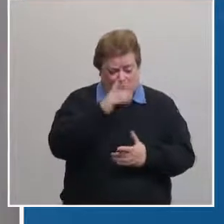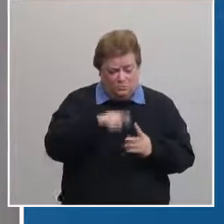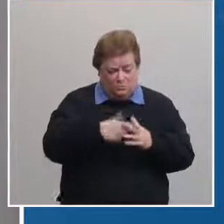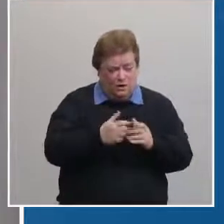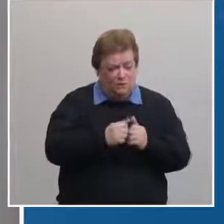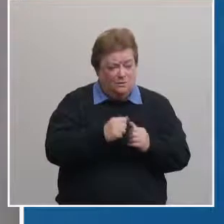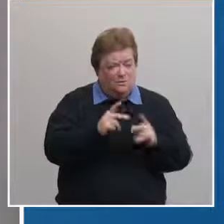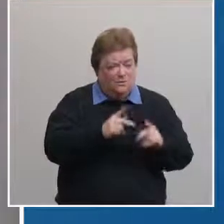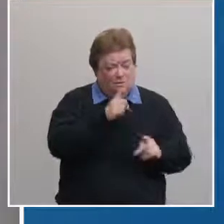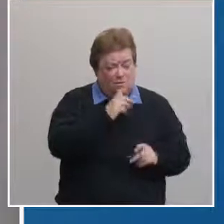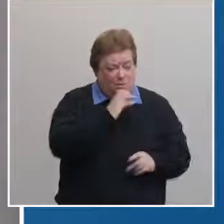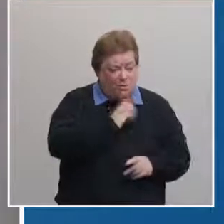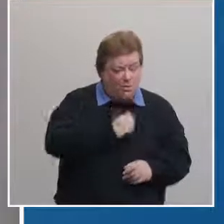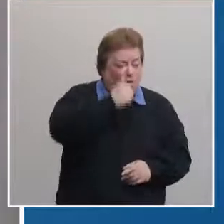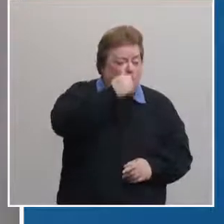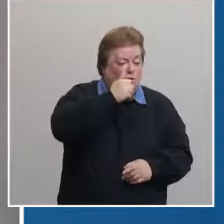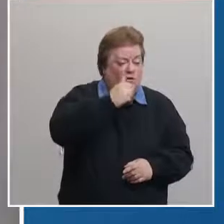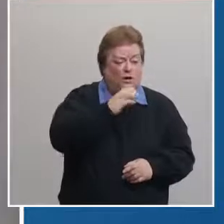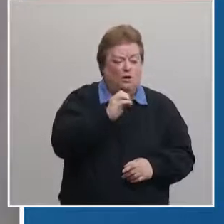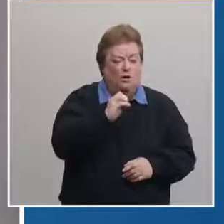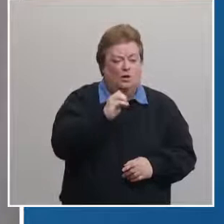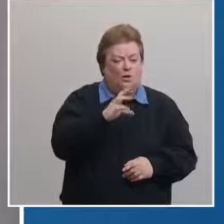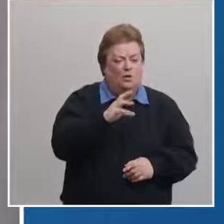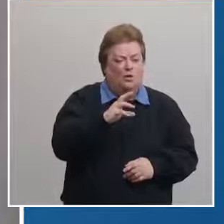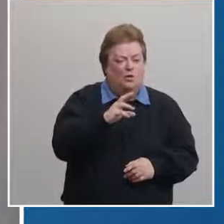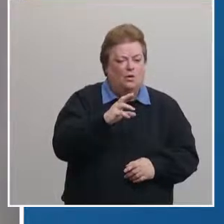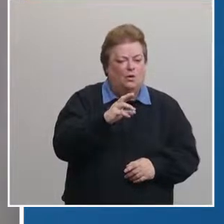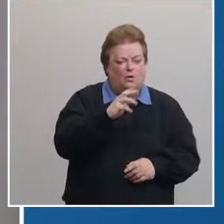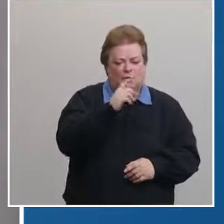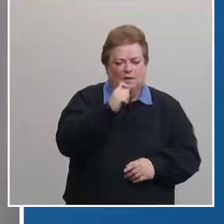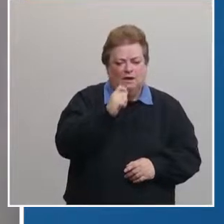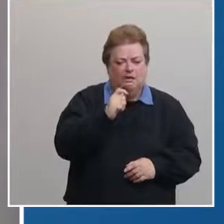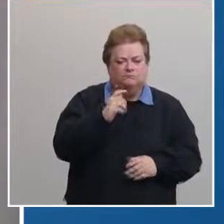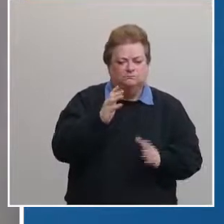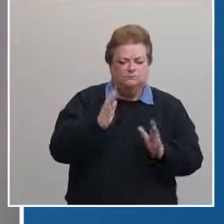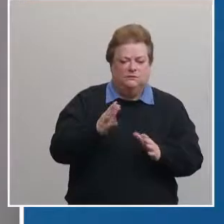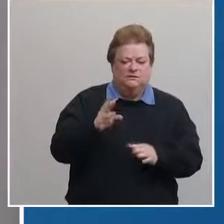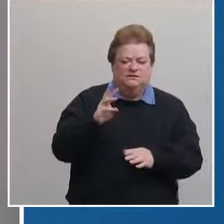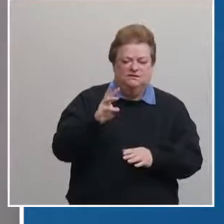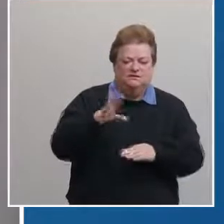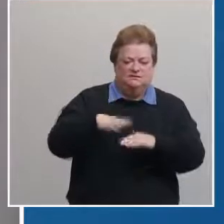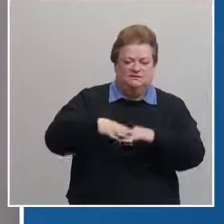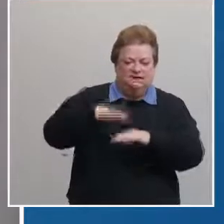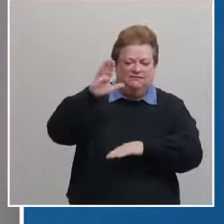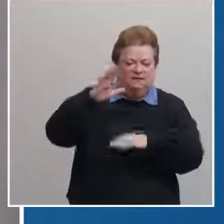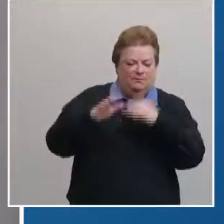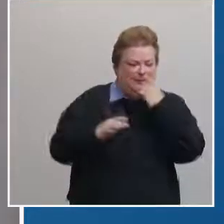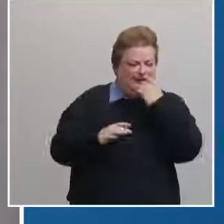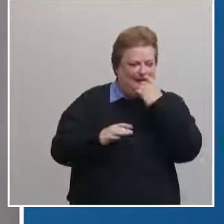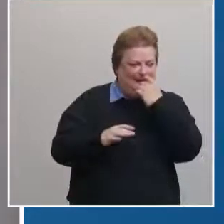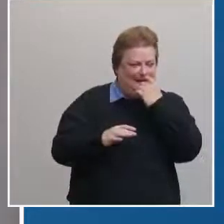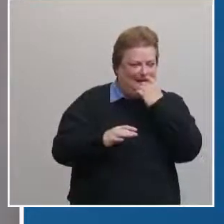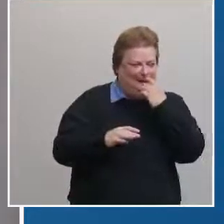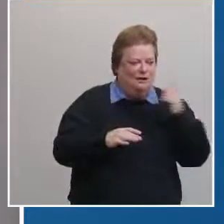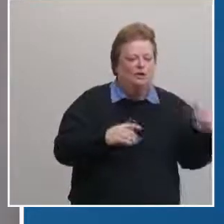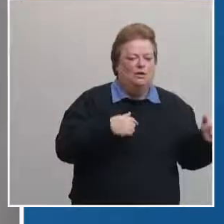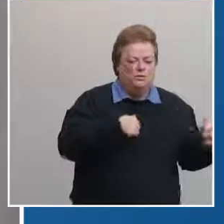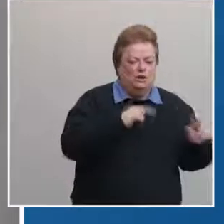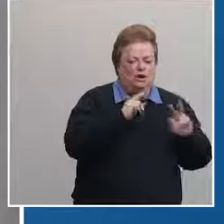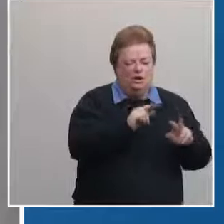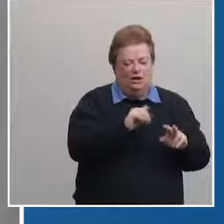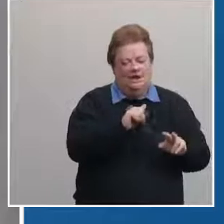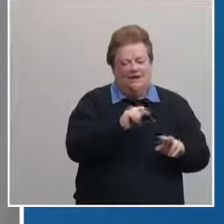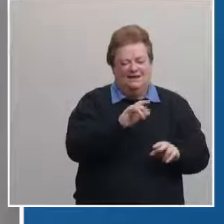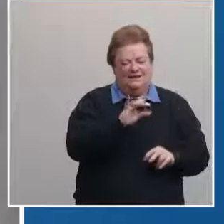or are you going to just open it up to anybody 65 and older no we're not look at those 85 and